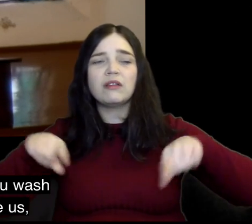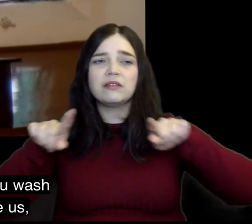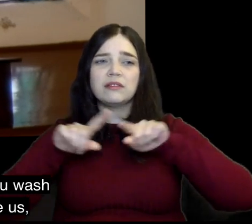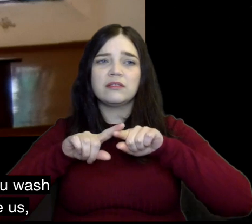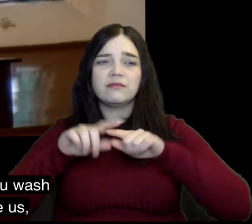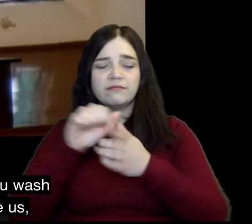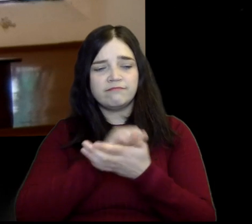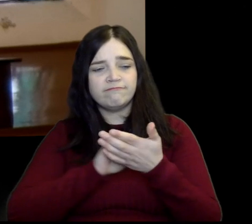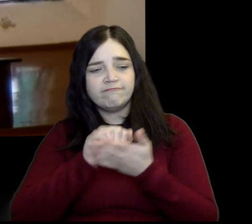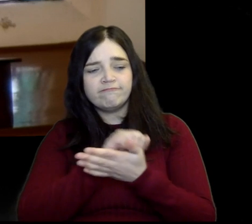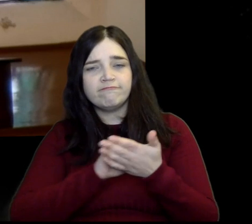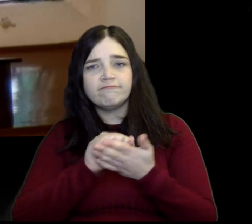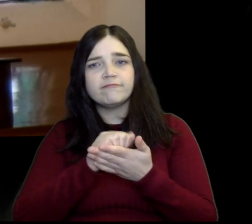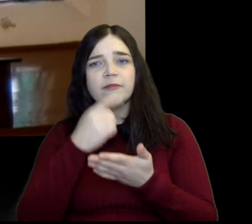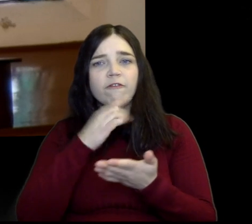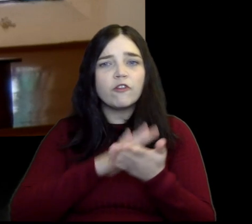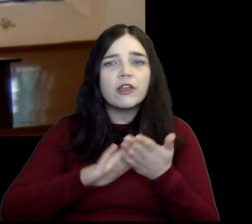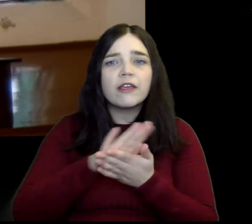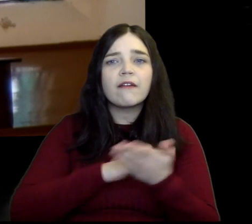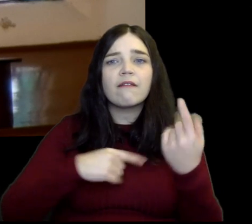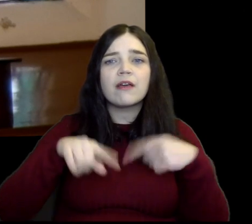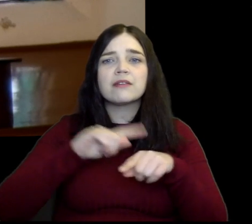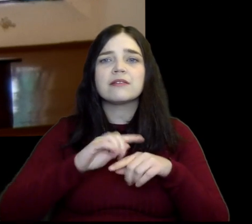that in Jesus you wash us